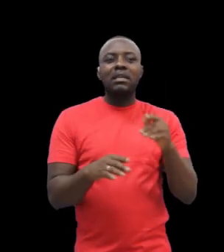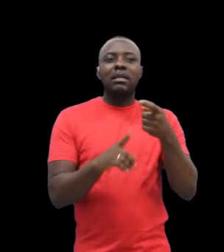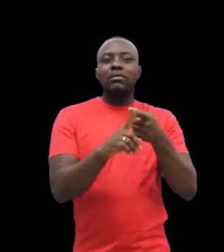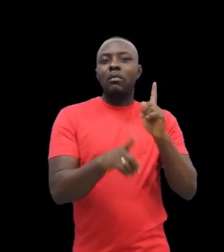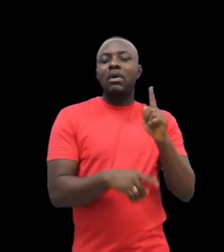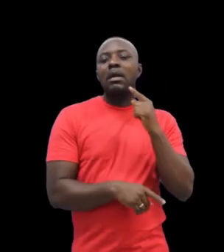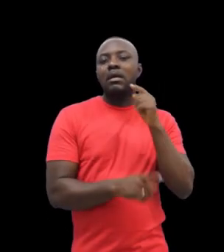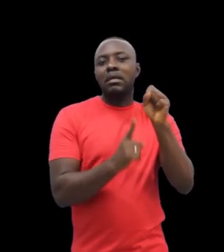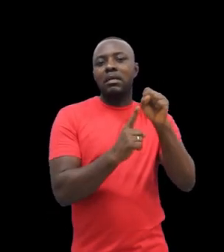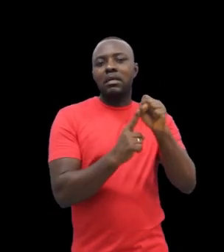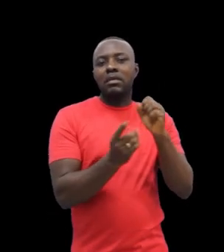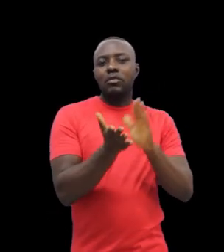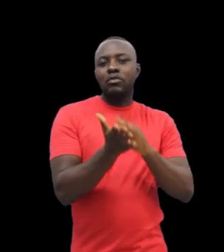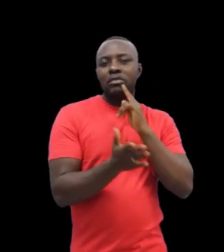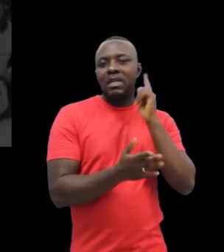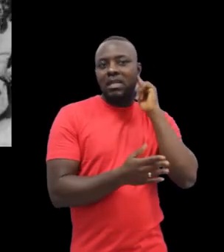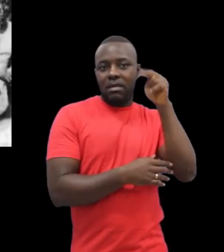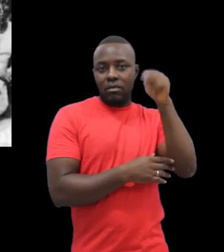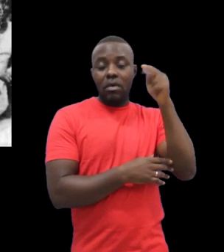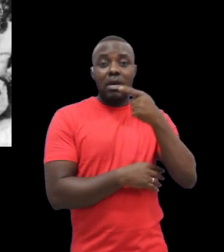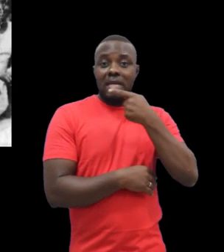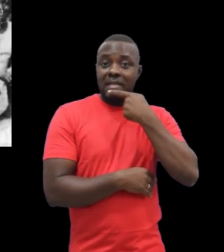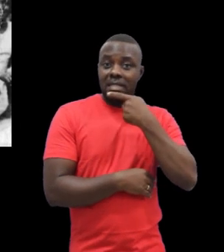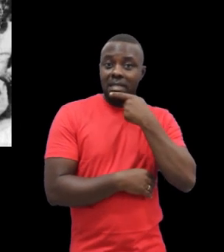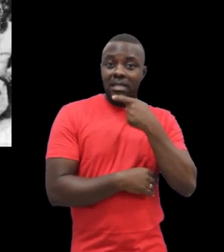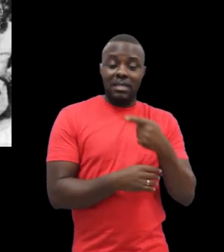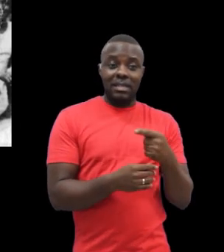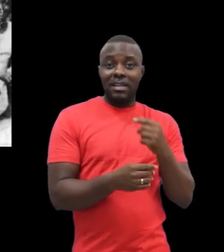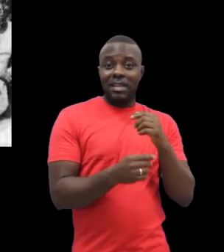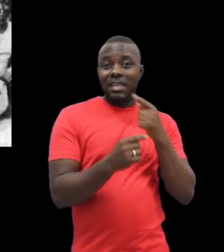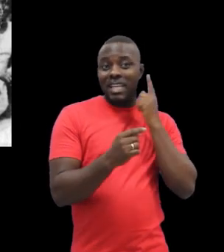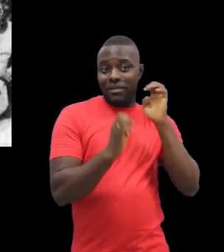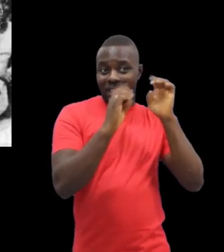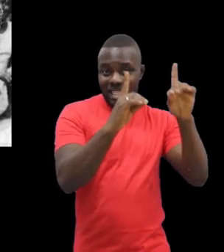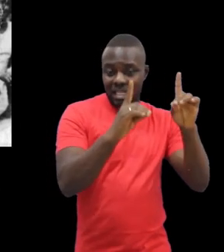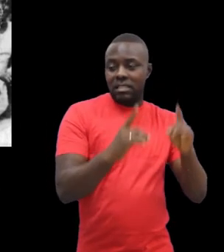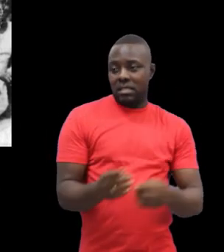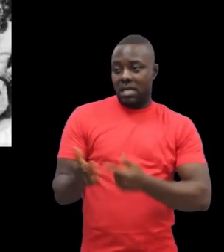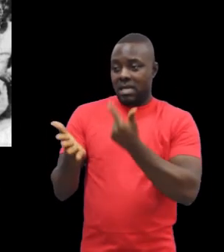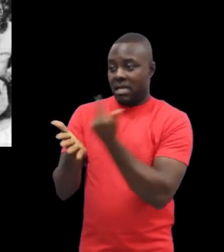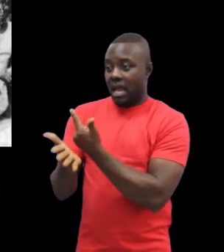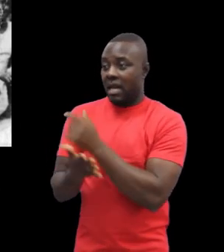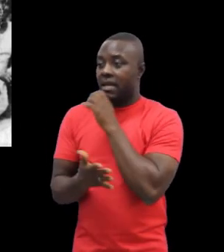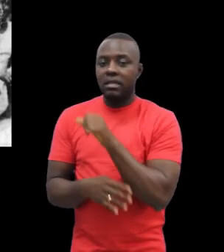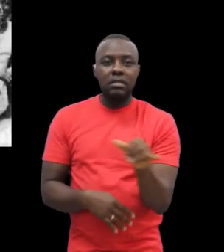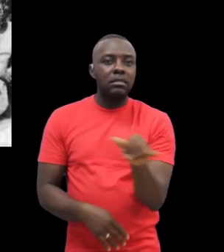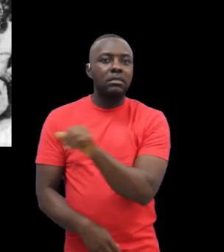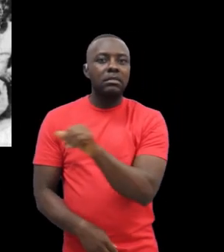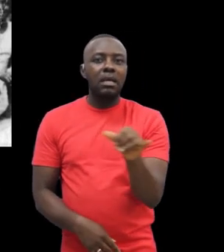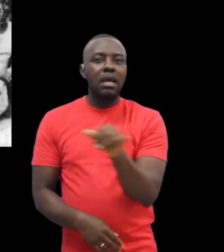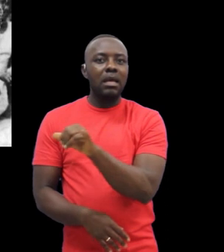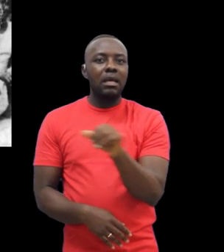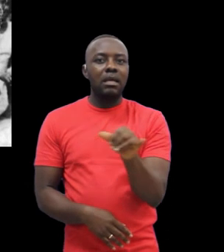Nsua, teacher from the School of the Deaf in Savelugu, remarked that, Deaf education in Ghana is as old as Ghana